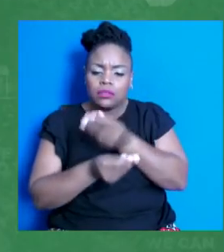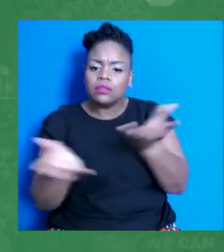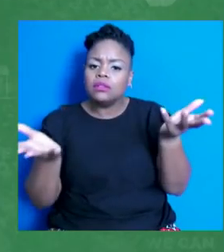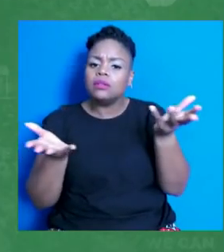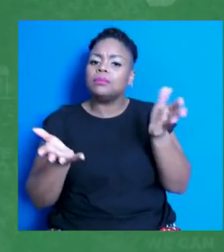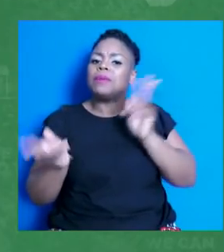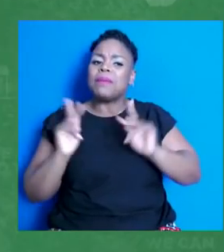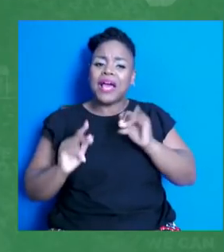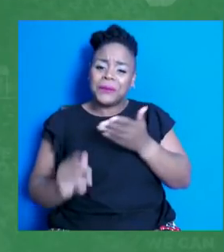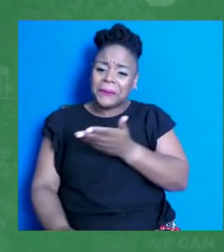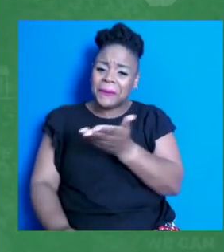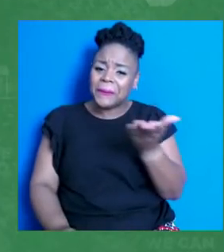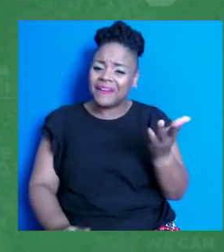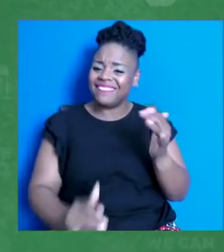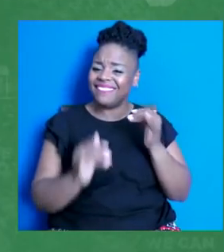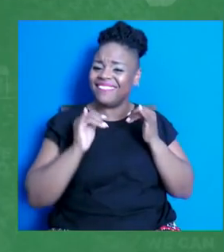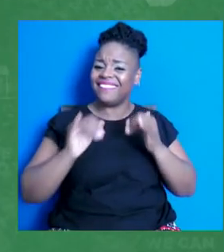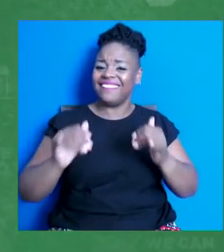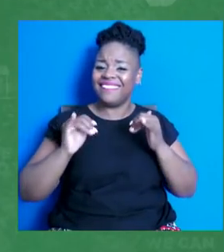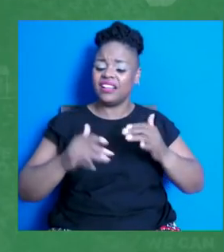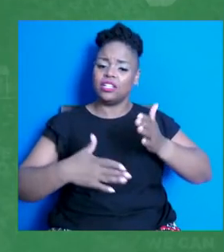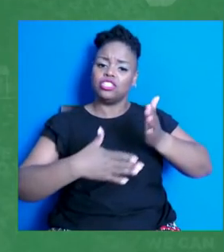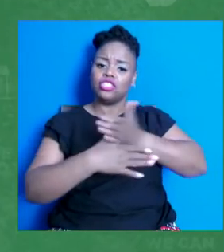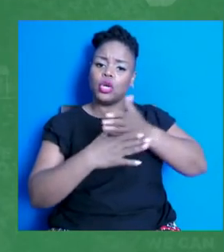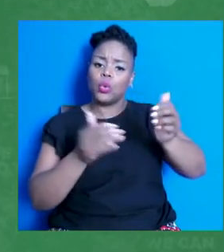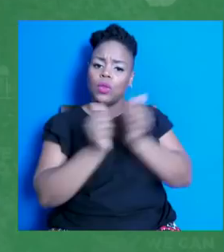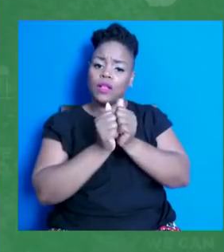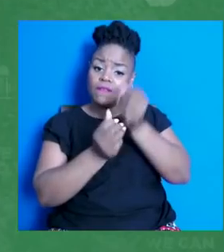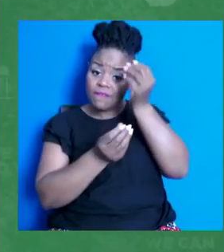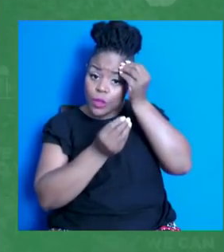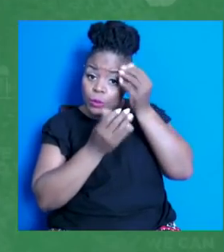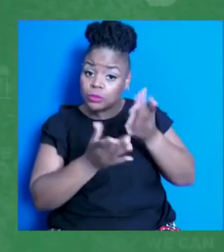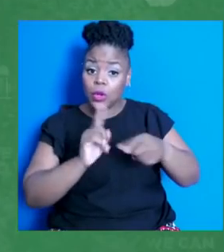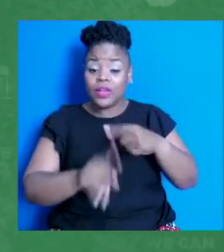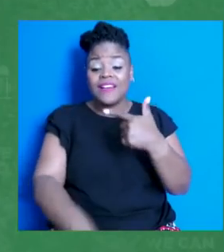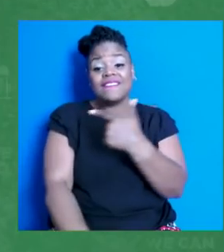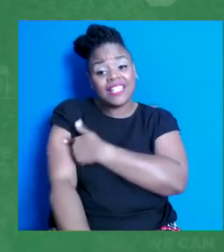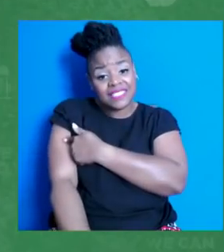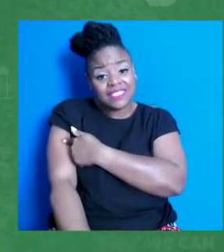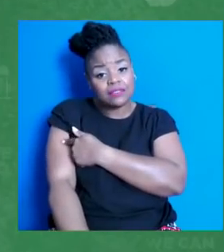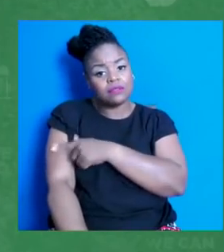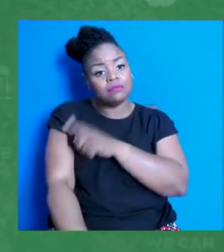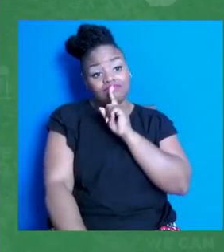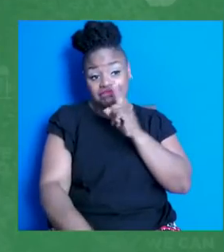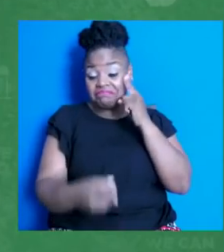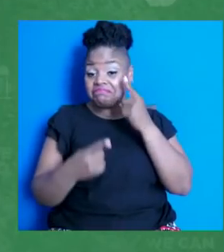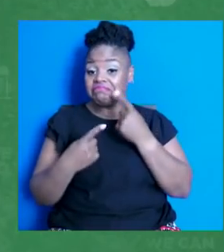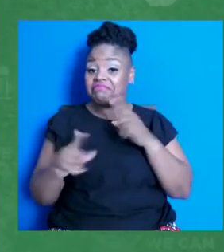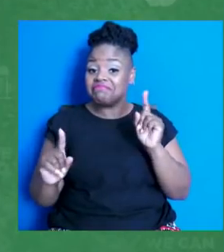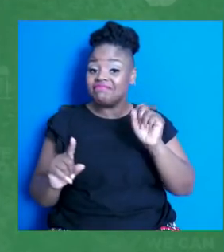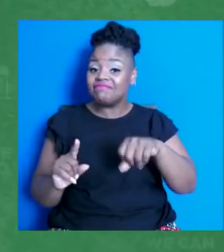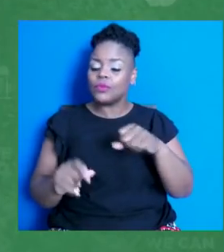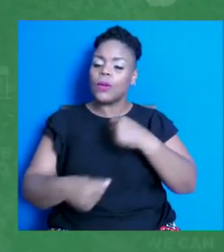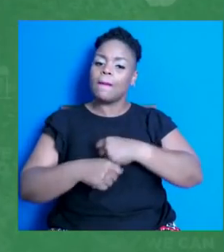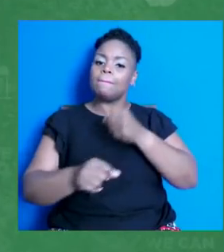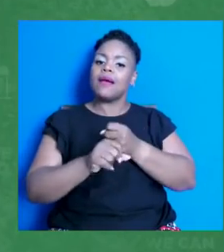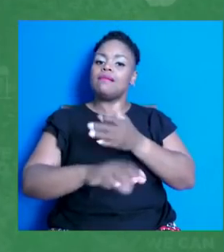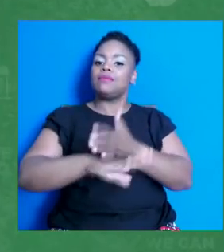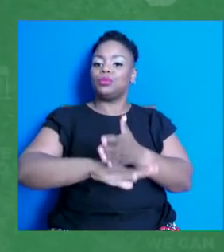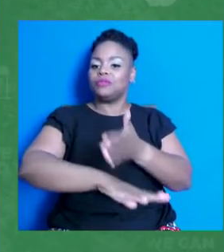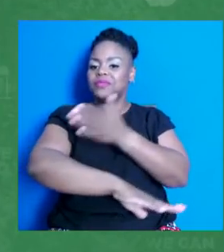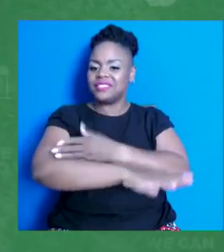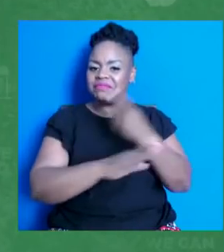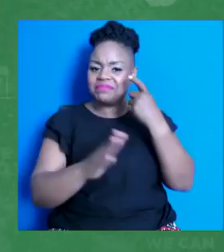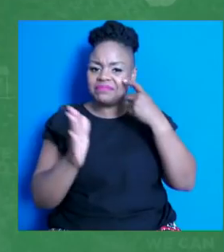peers about vaccines. It really works. Now, while we've made significant progress, we all know there's more work to do.